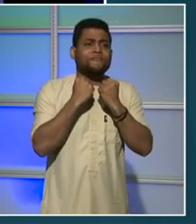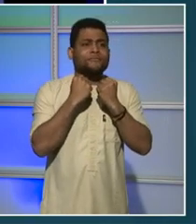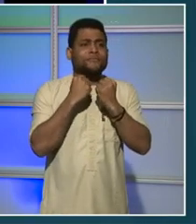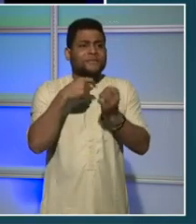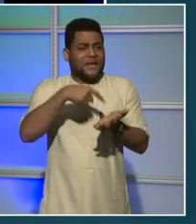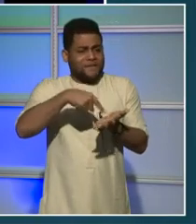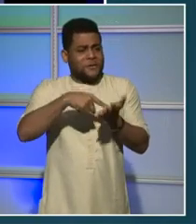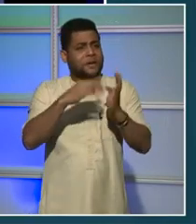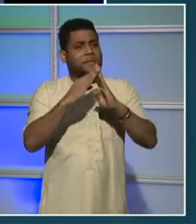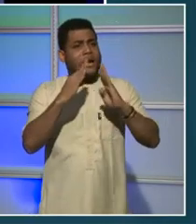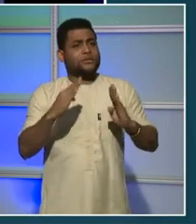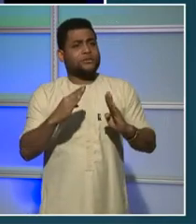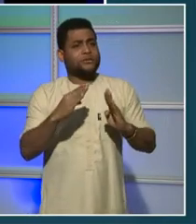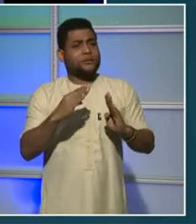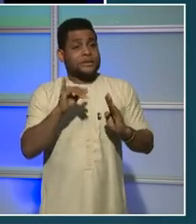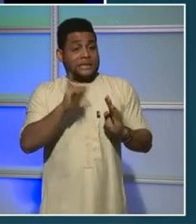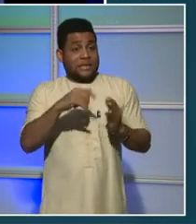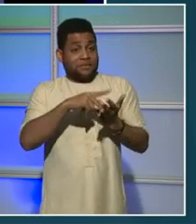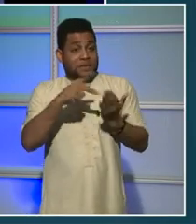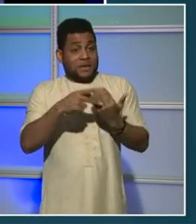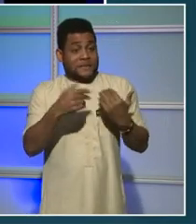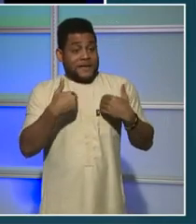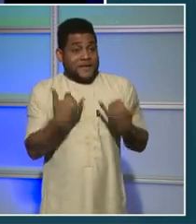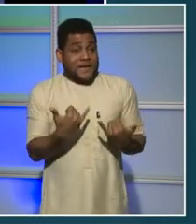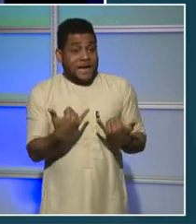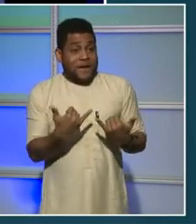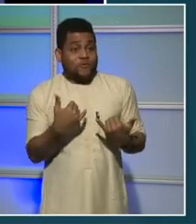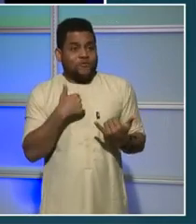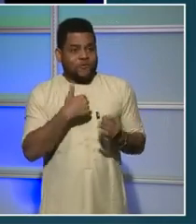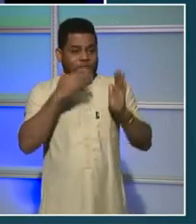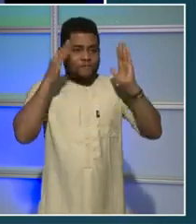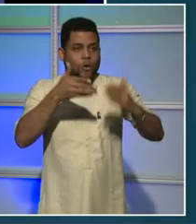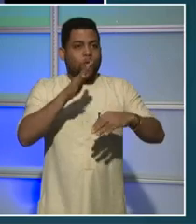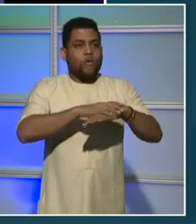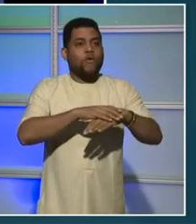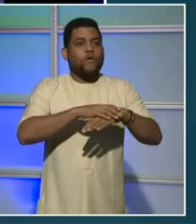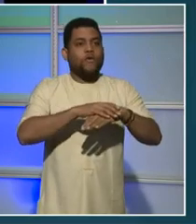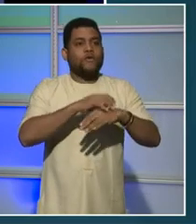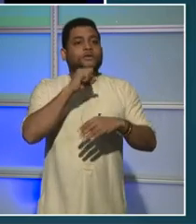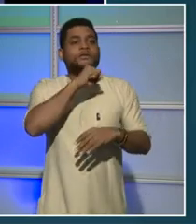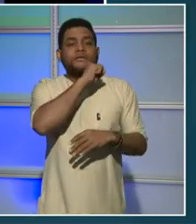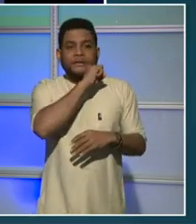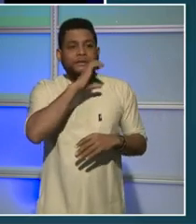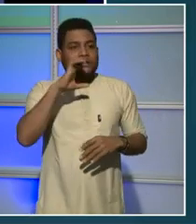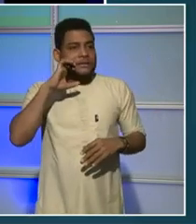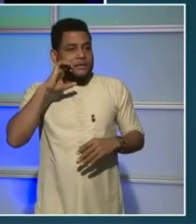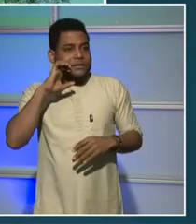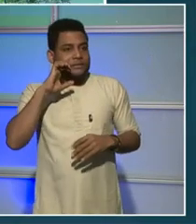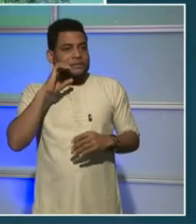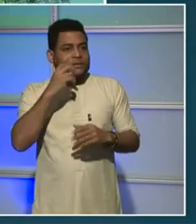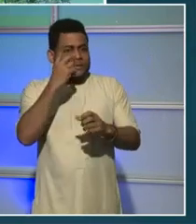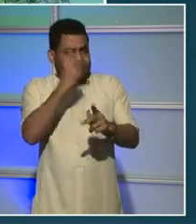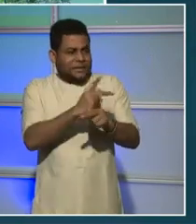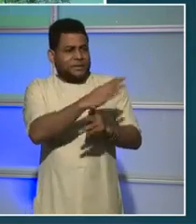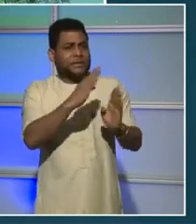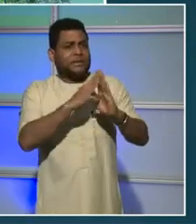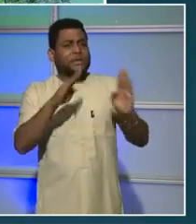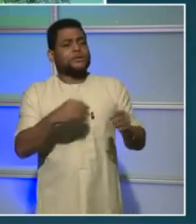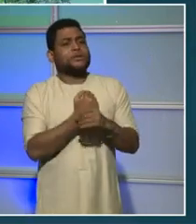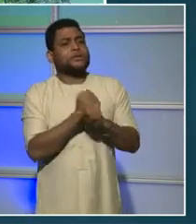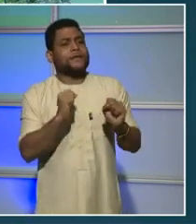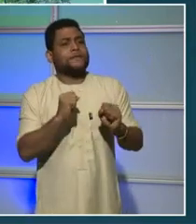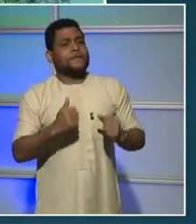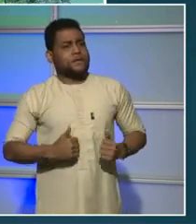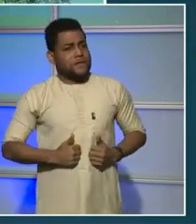focus on seniors being able to stay in their own homes and keep their homes safe so that they can age in place in